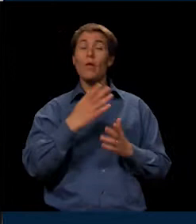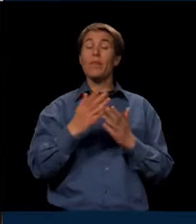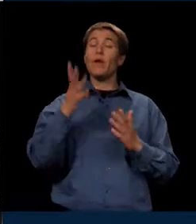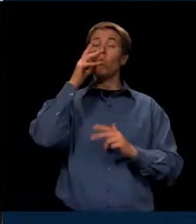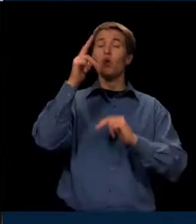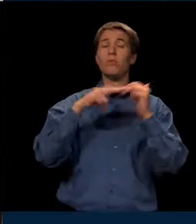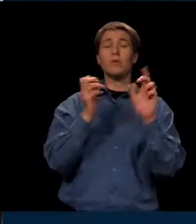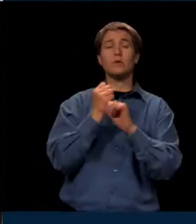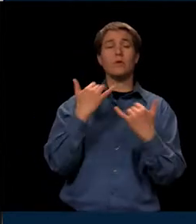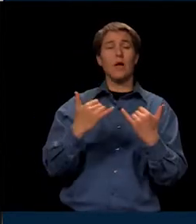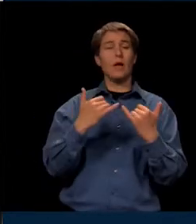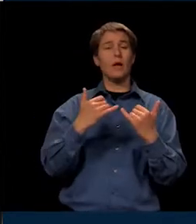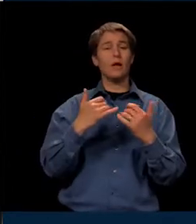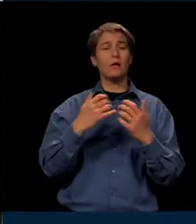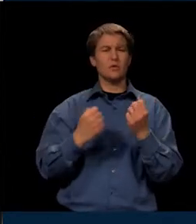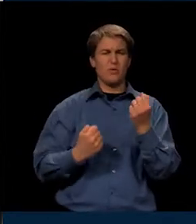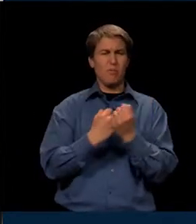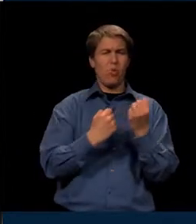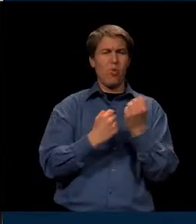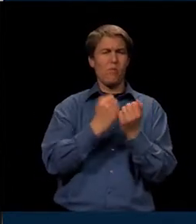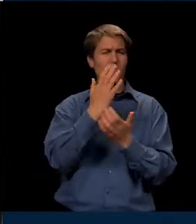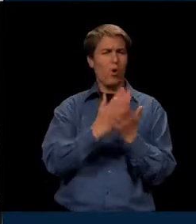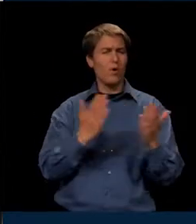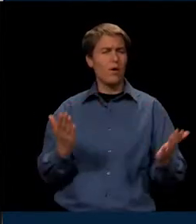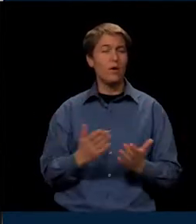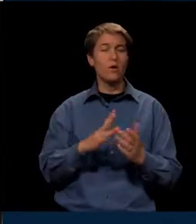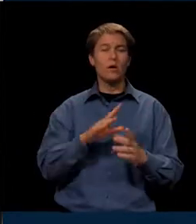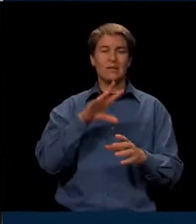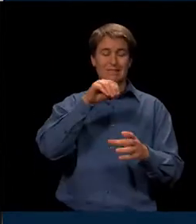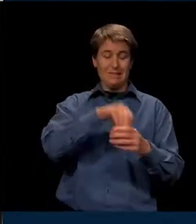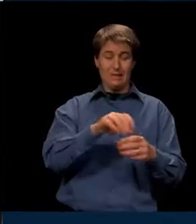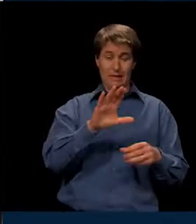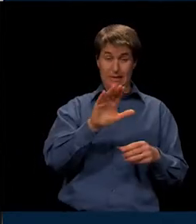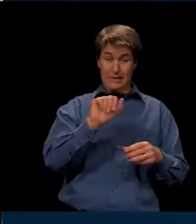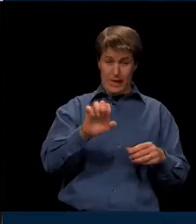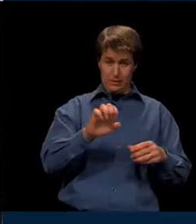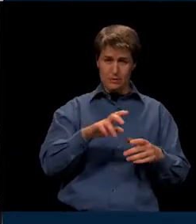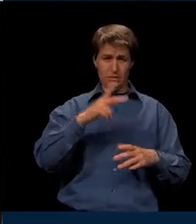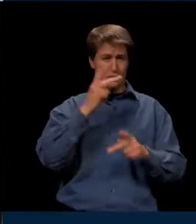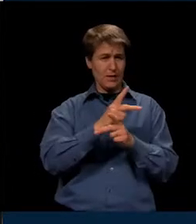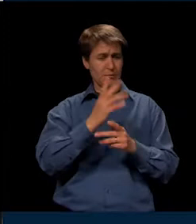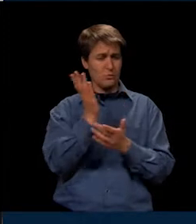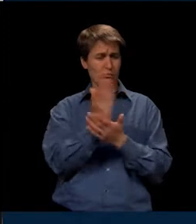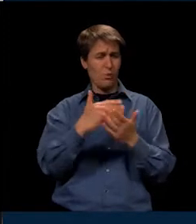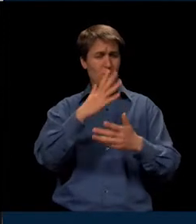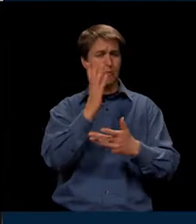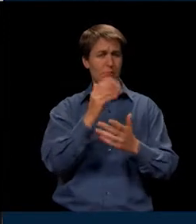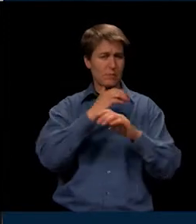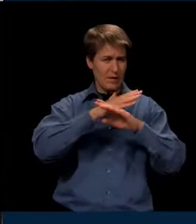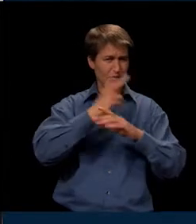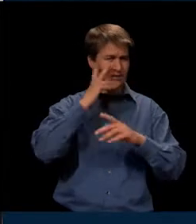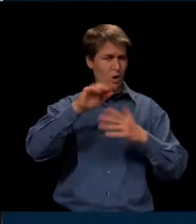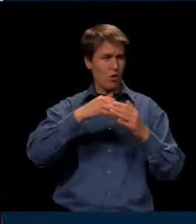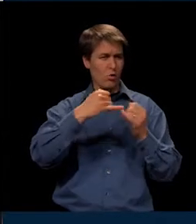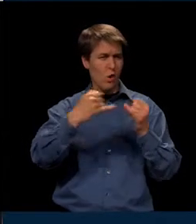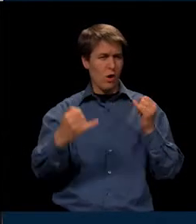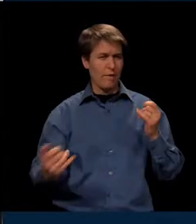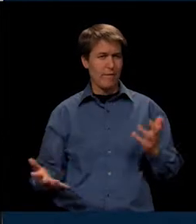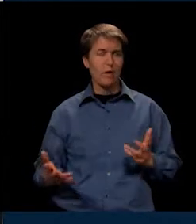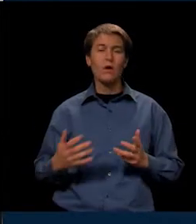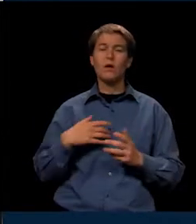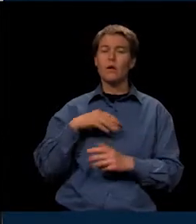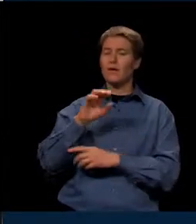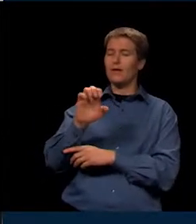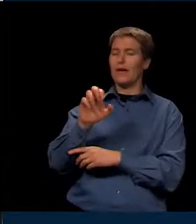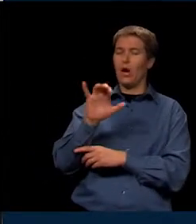it, is this support piece right here. All right? When this is in the case, it keeps the components protected. See all the wiring here? Eric Johnson is